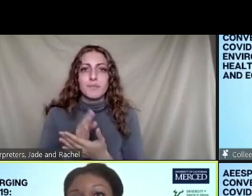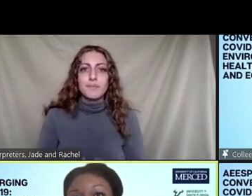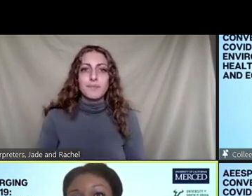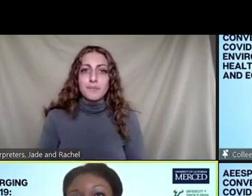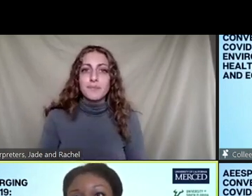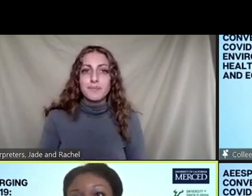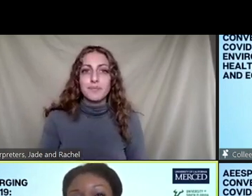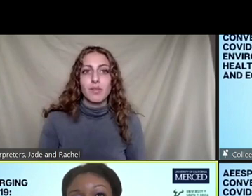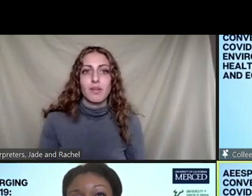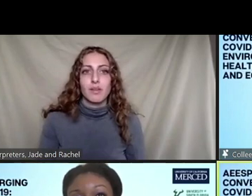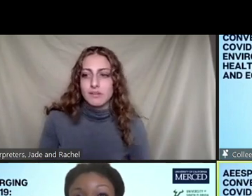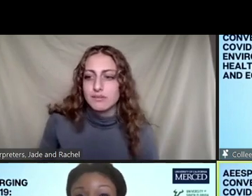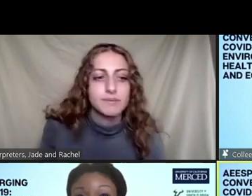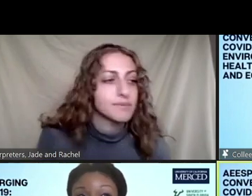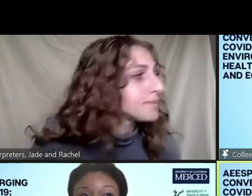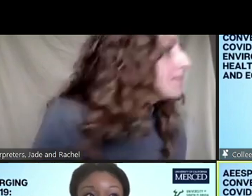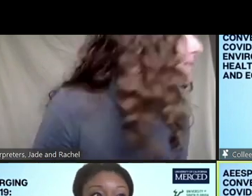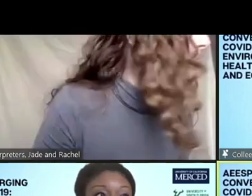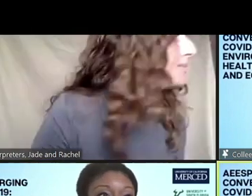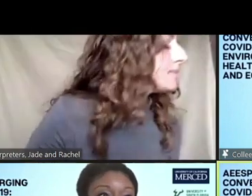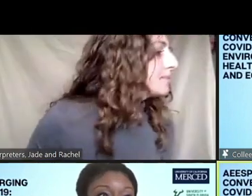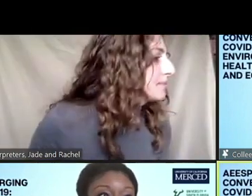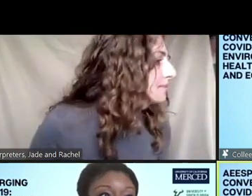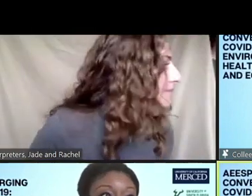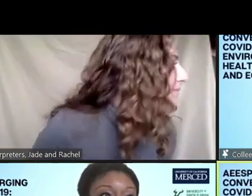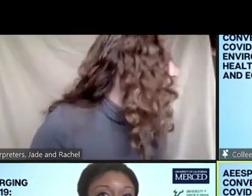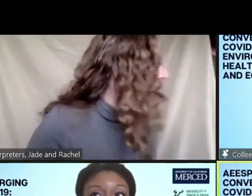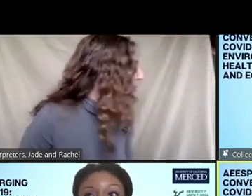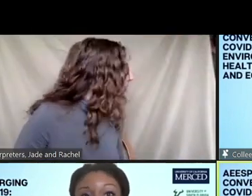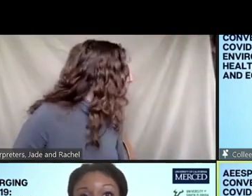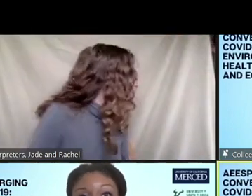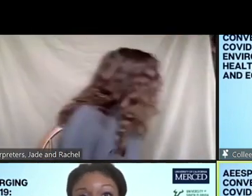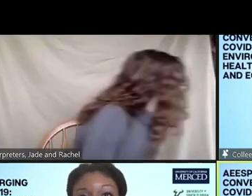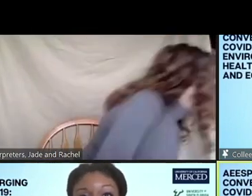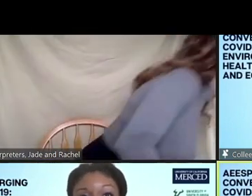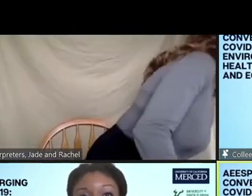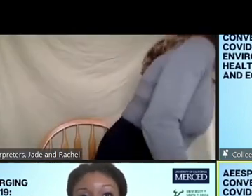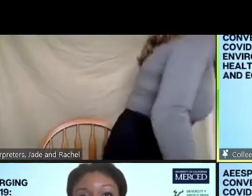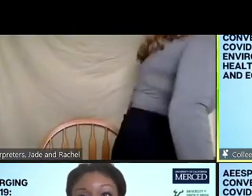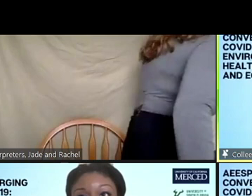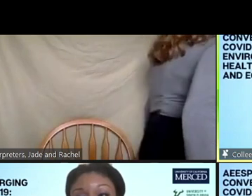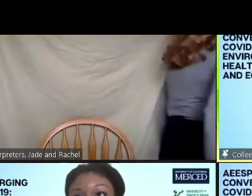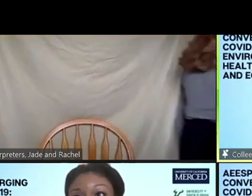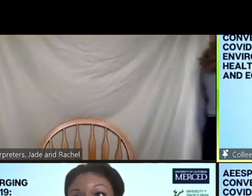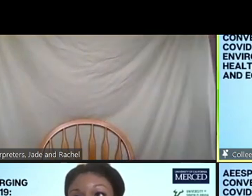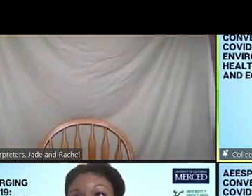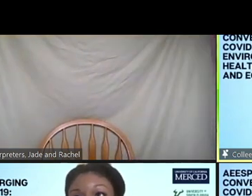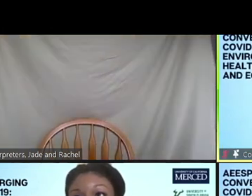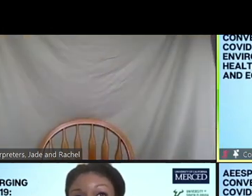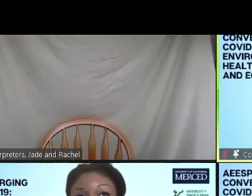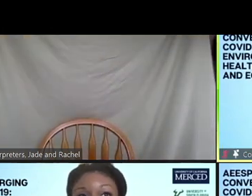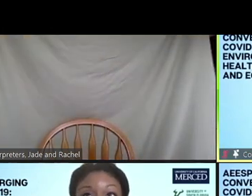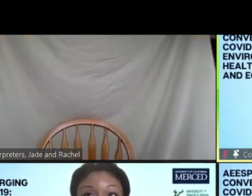Dr. Trotson So, yeah. Trotson- Yes.